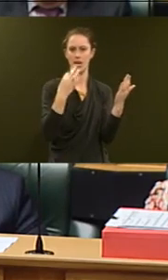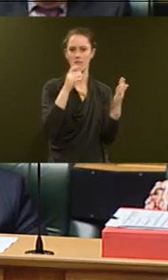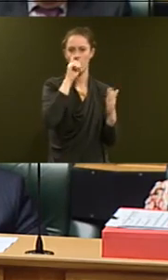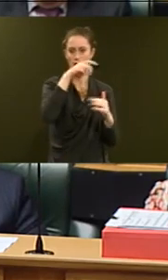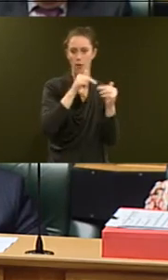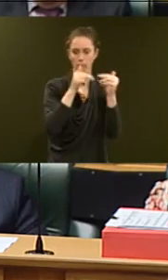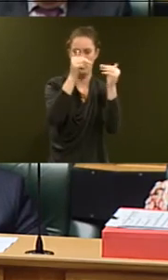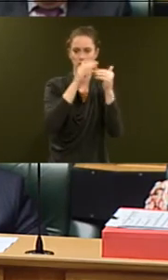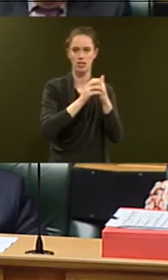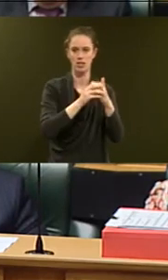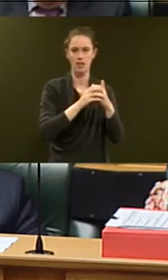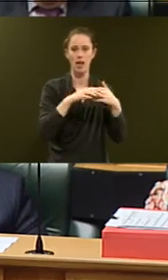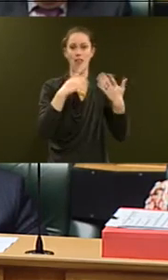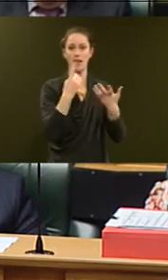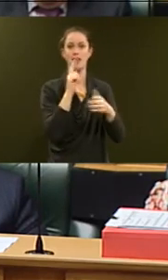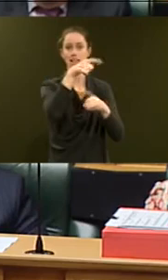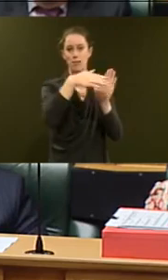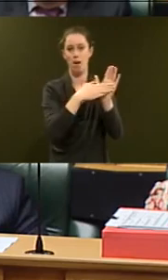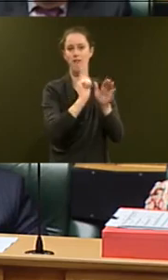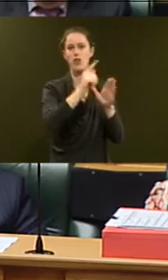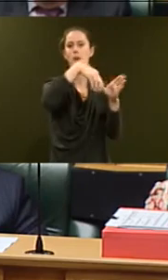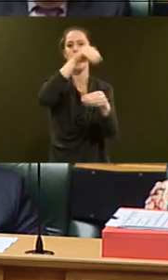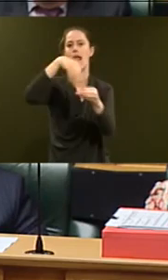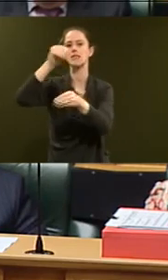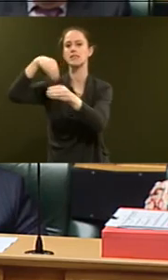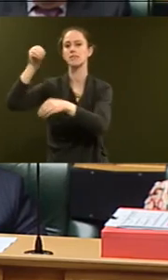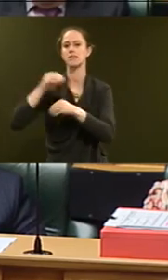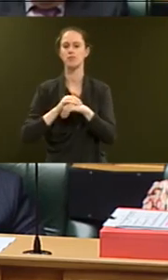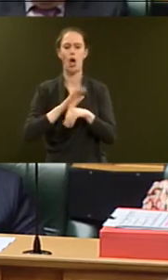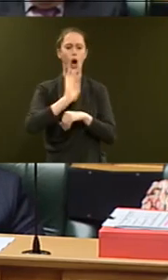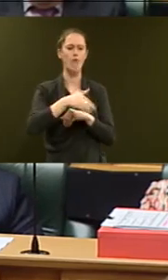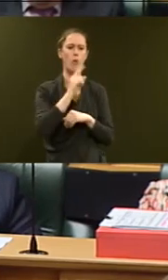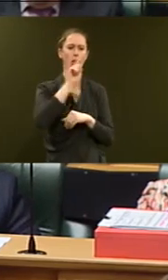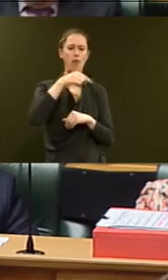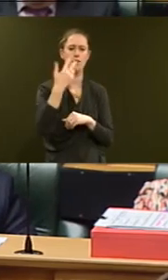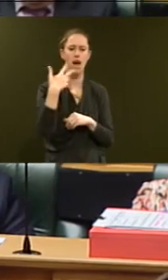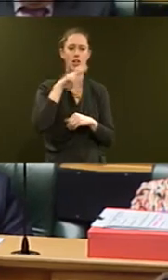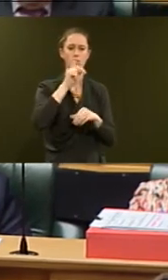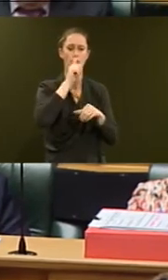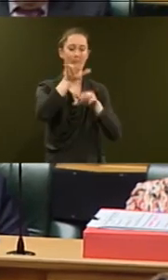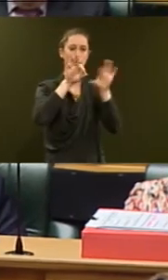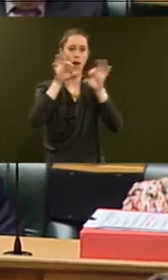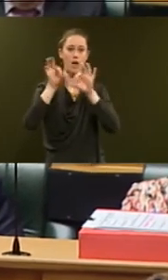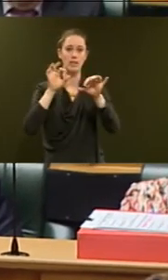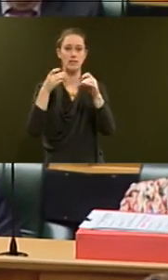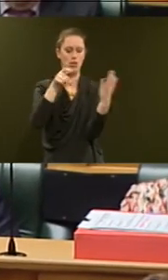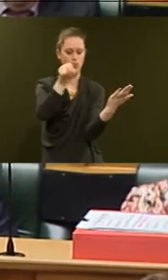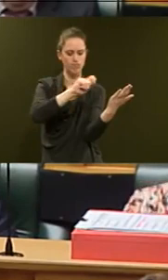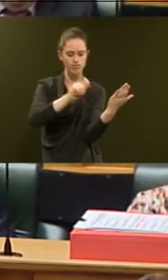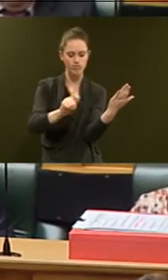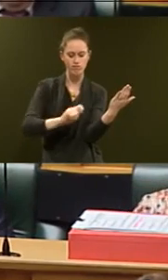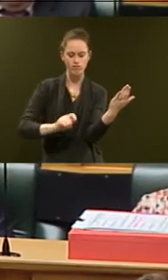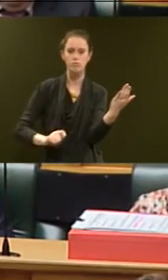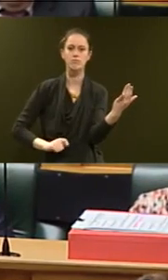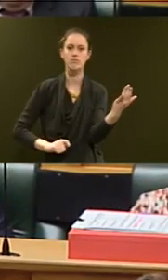ahead of the first ballots next month. So far, more than 1,800 applicants have started their applications and have